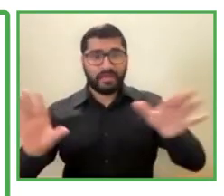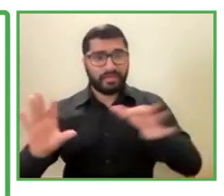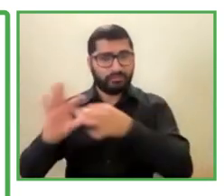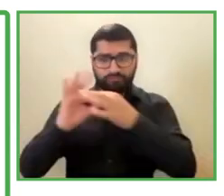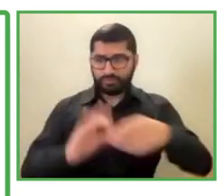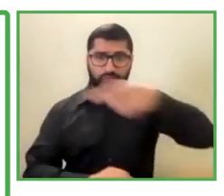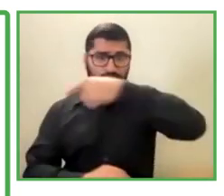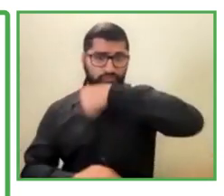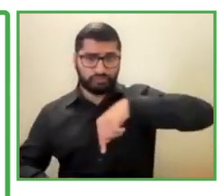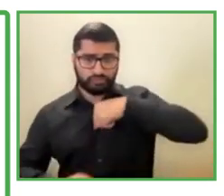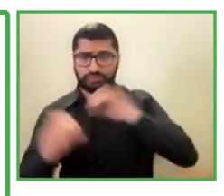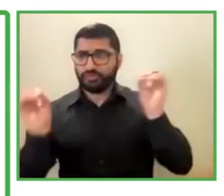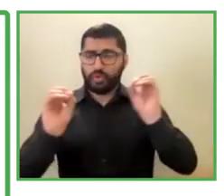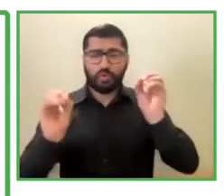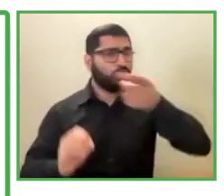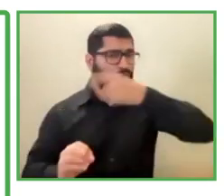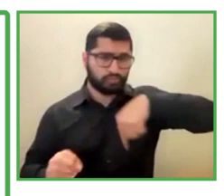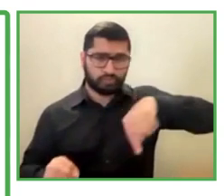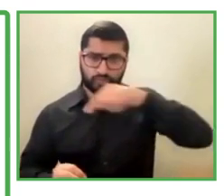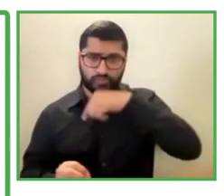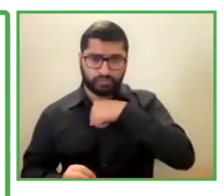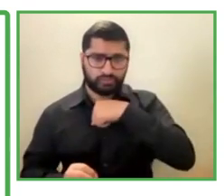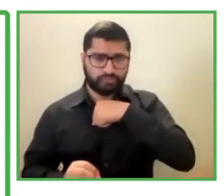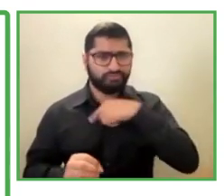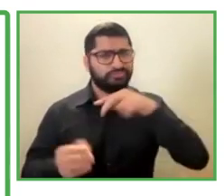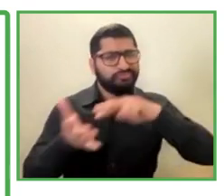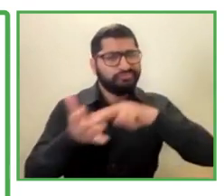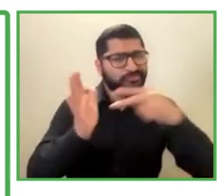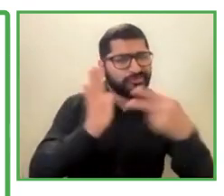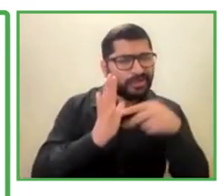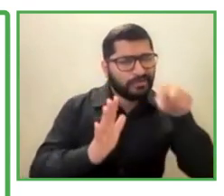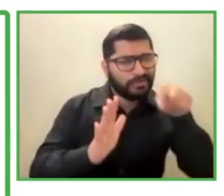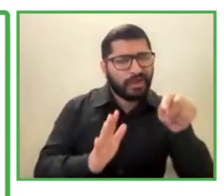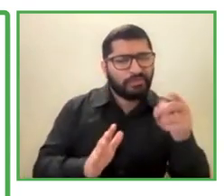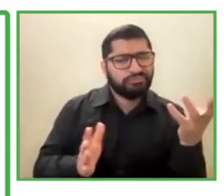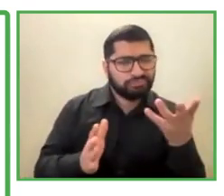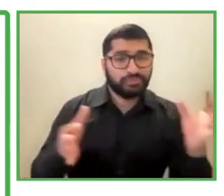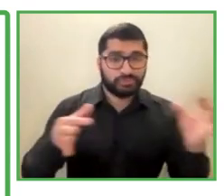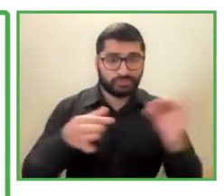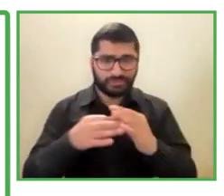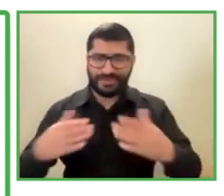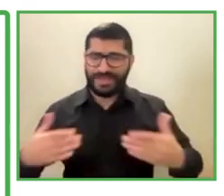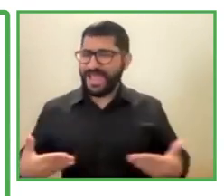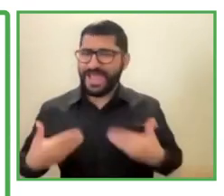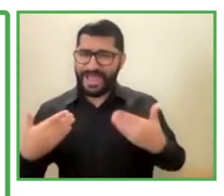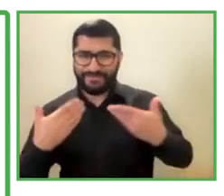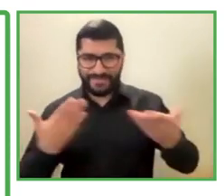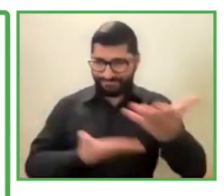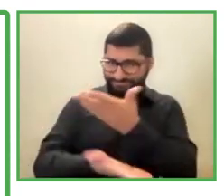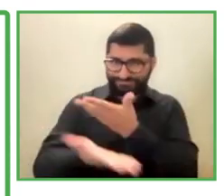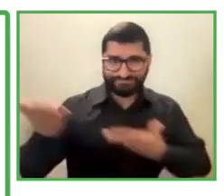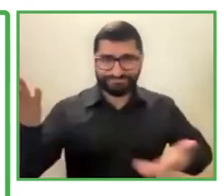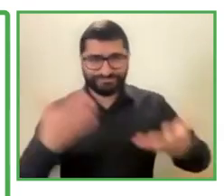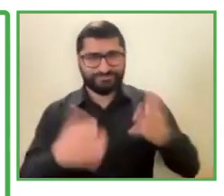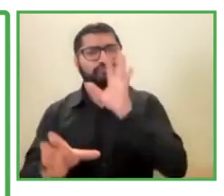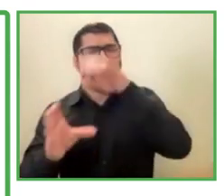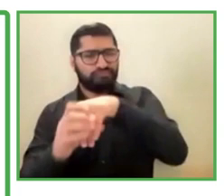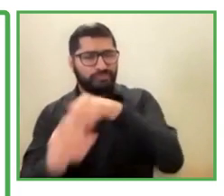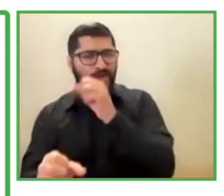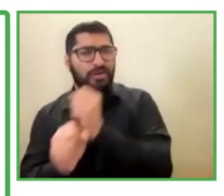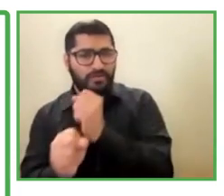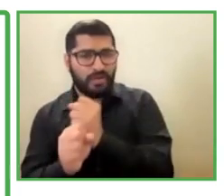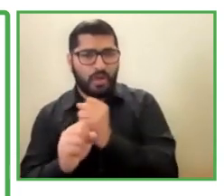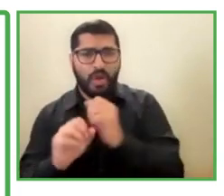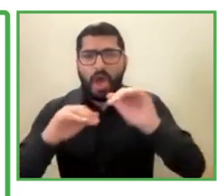you know, glad to share with you that we work with around 700 employees with disability across different locations.